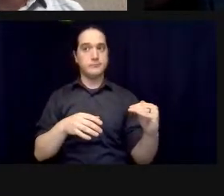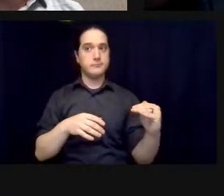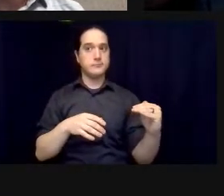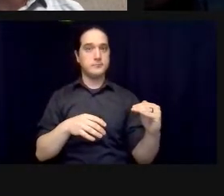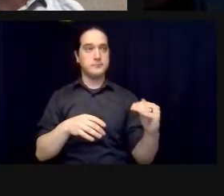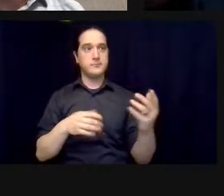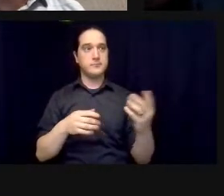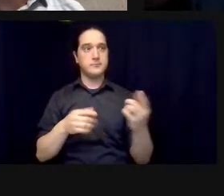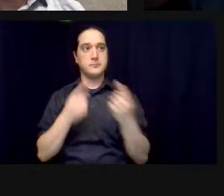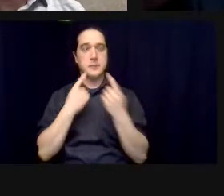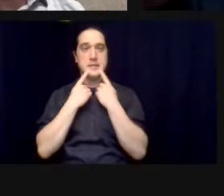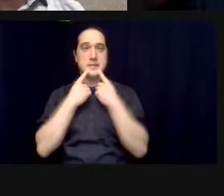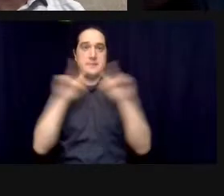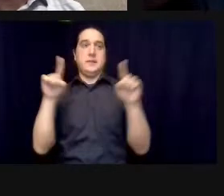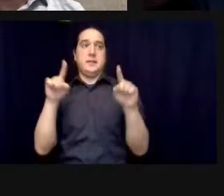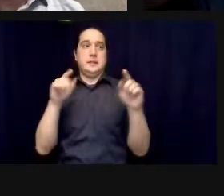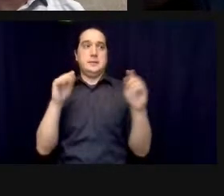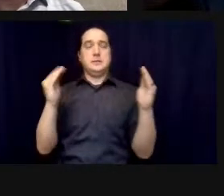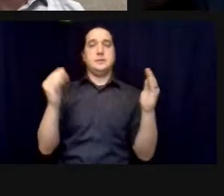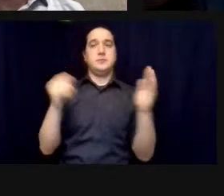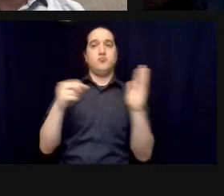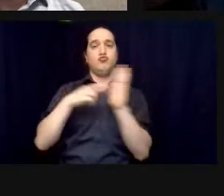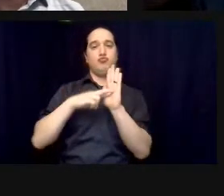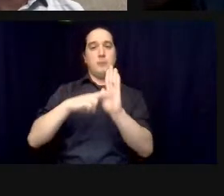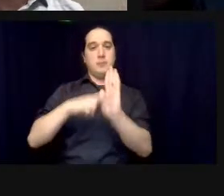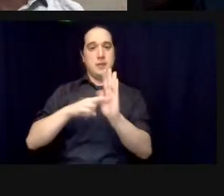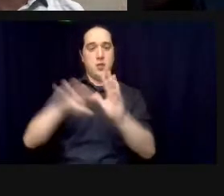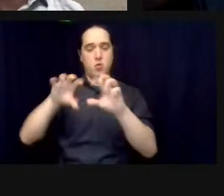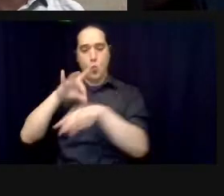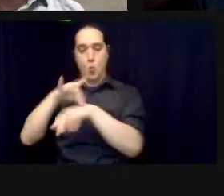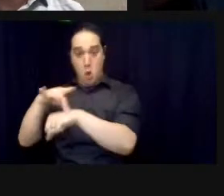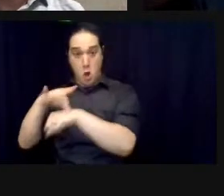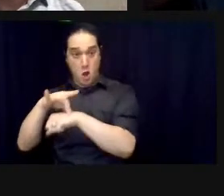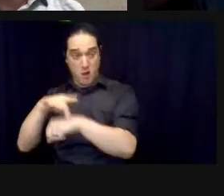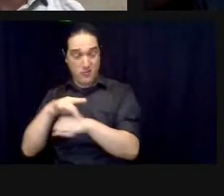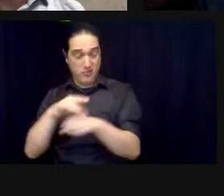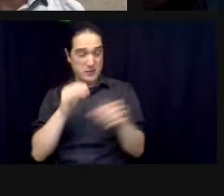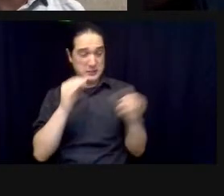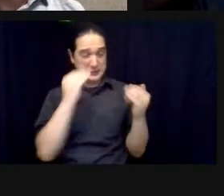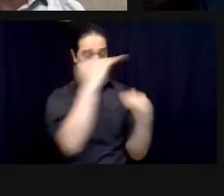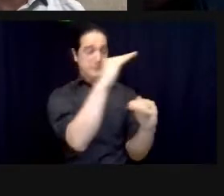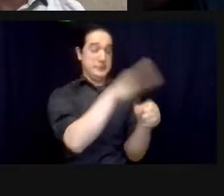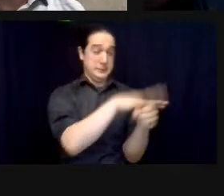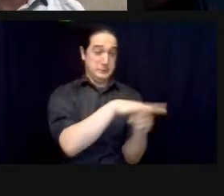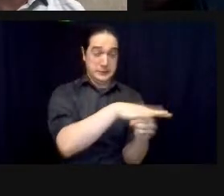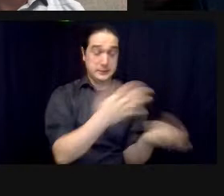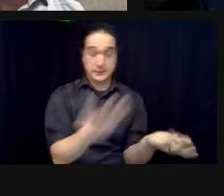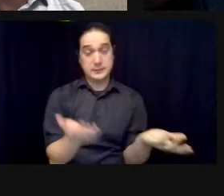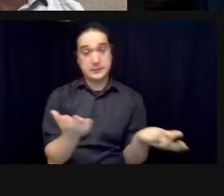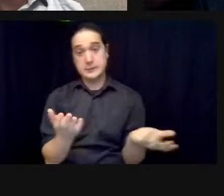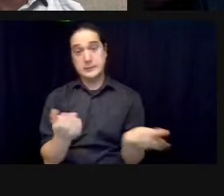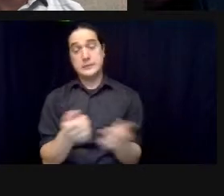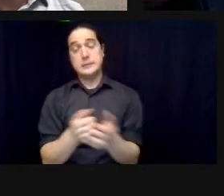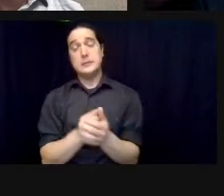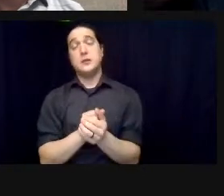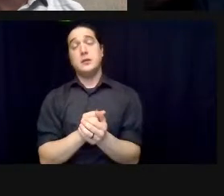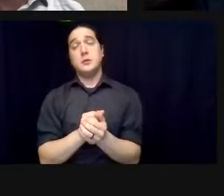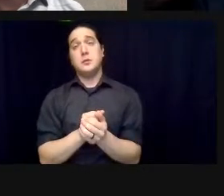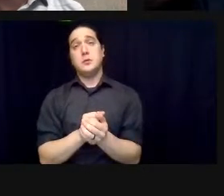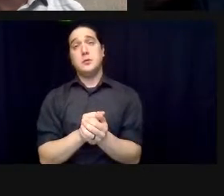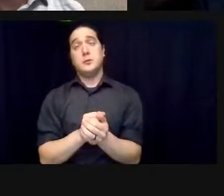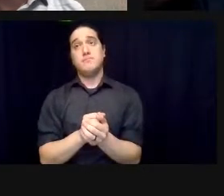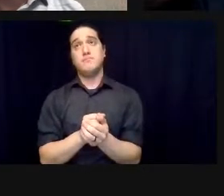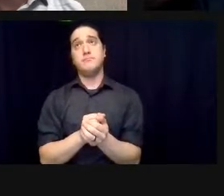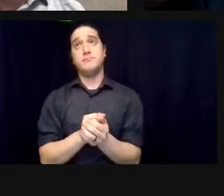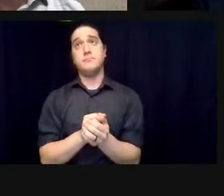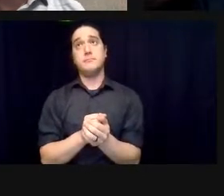and world-class ecologists are our extended team who who made and researched bias for two what they could